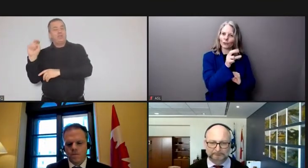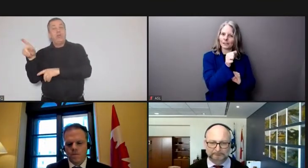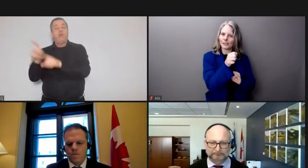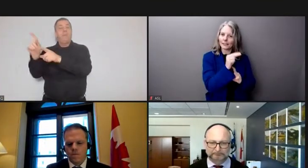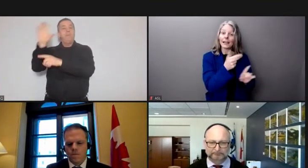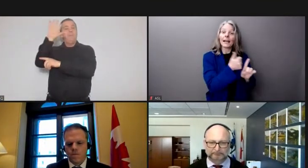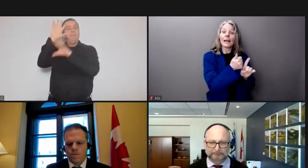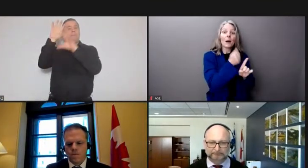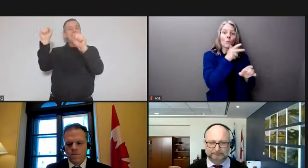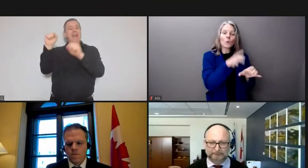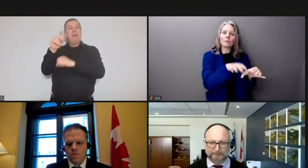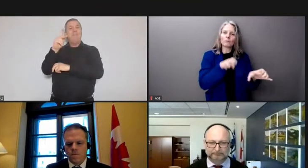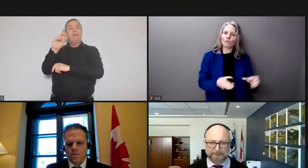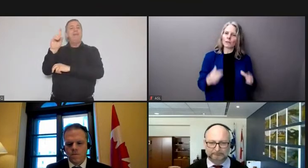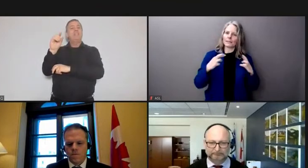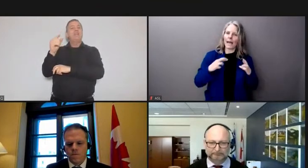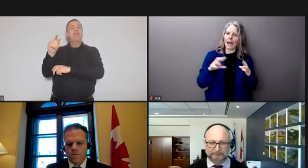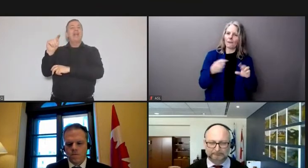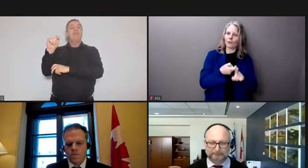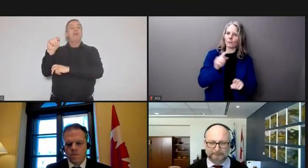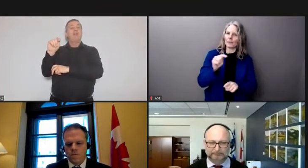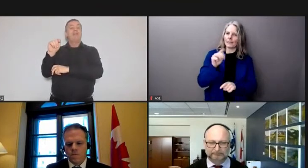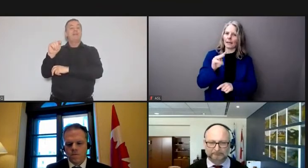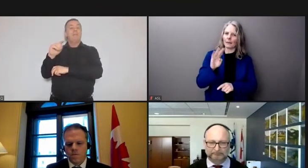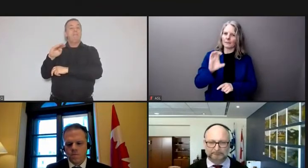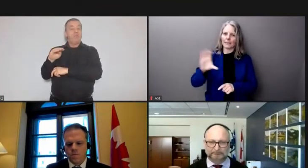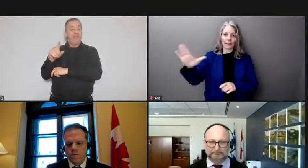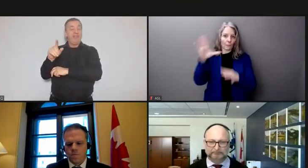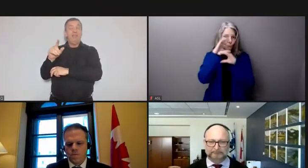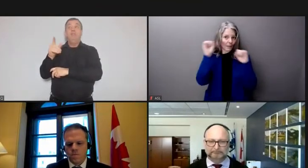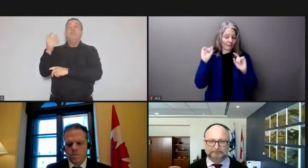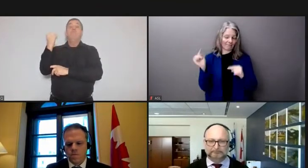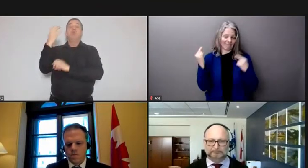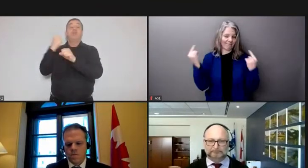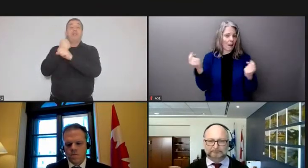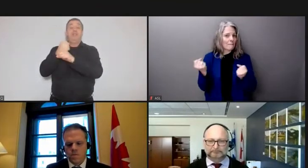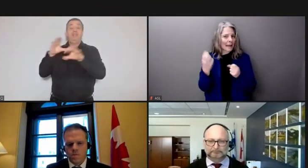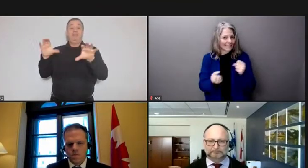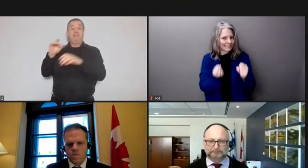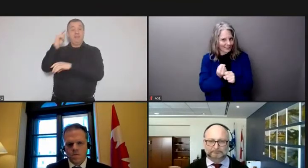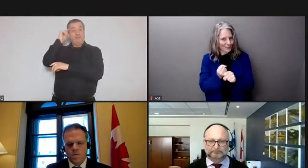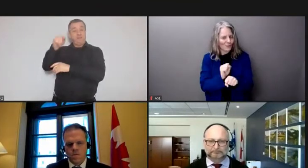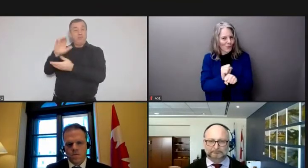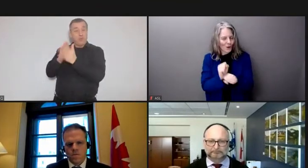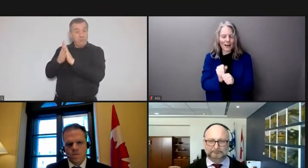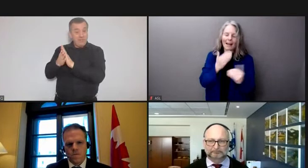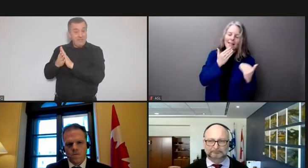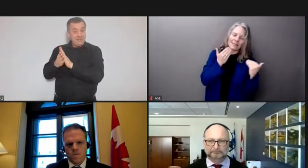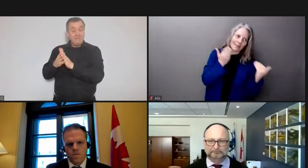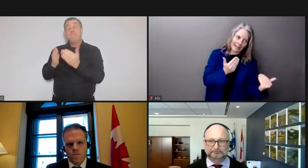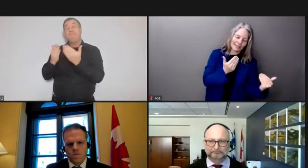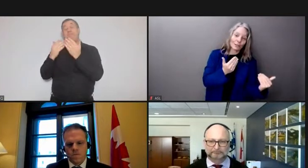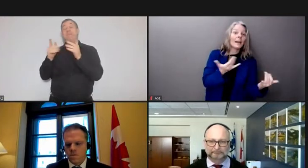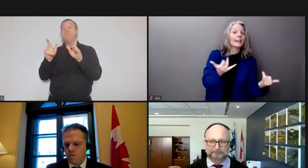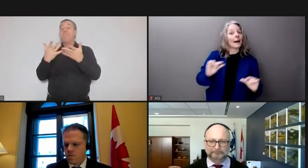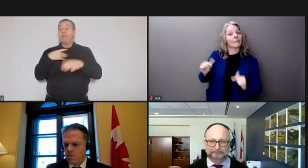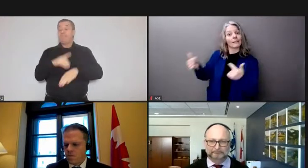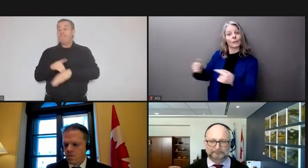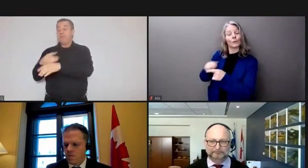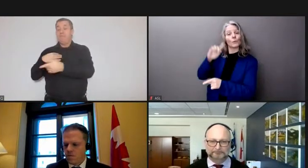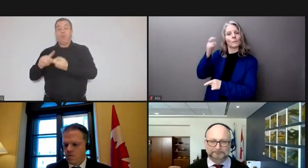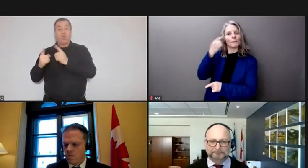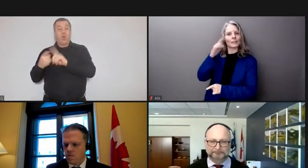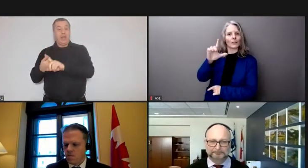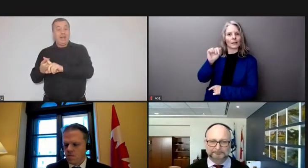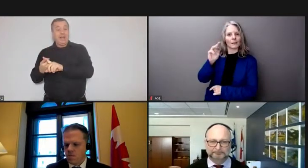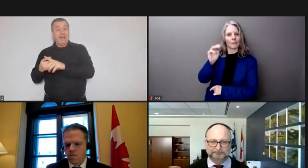of trans mountain after many years of service and let me now turn things over to my colleague minister david lametti